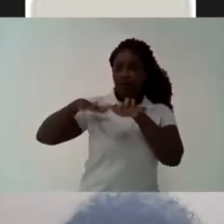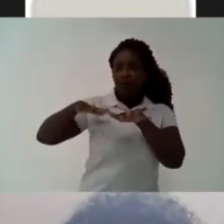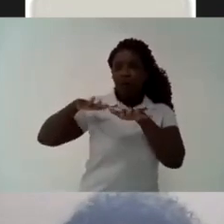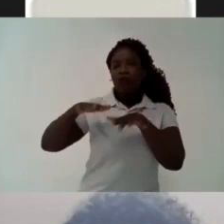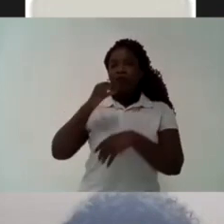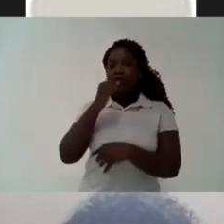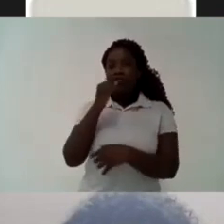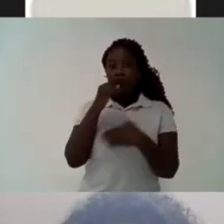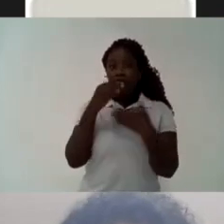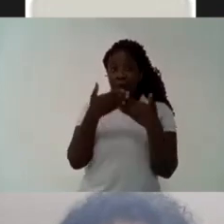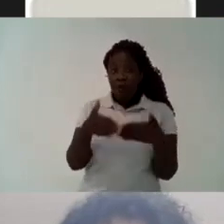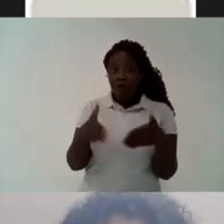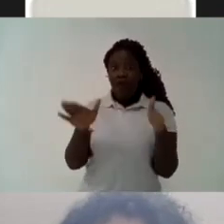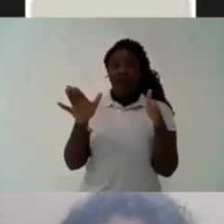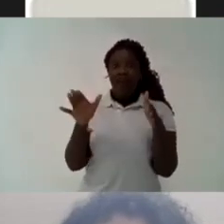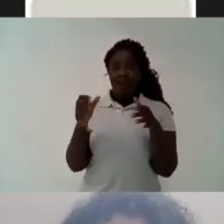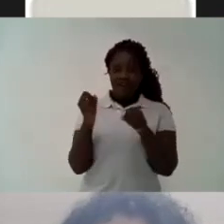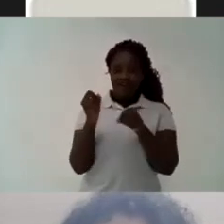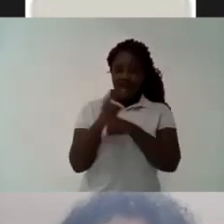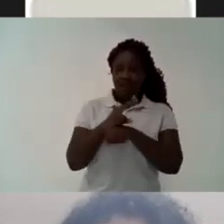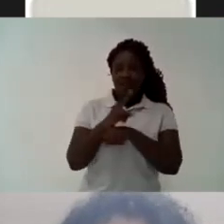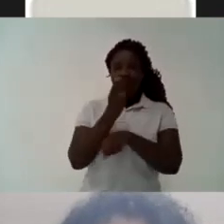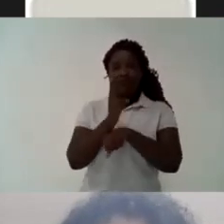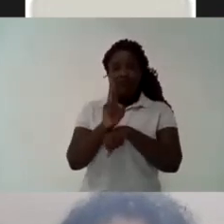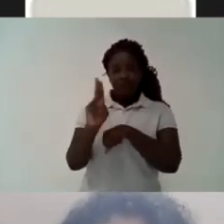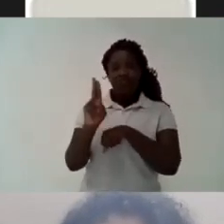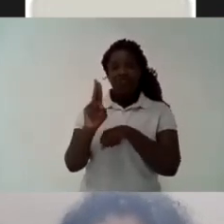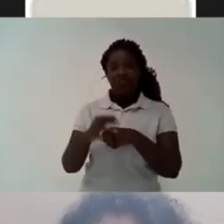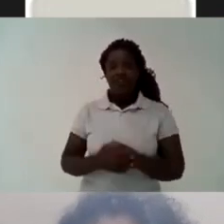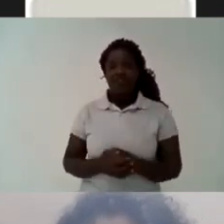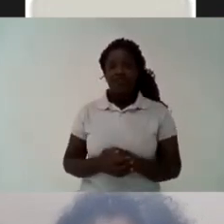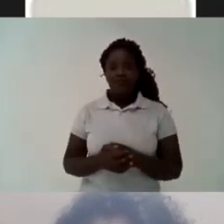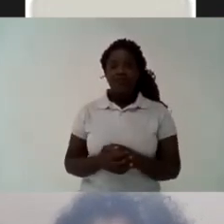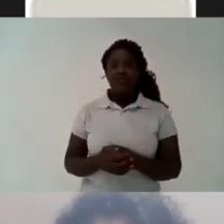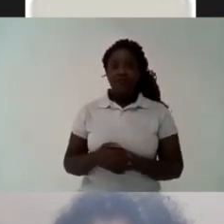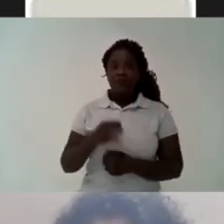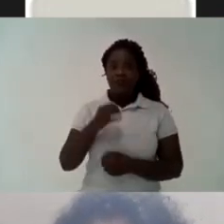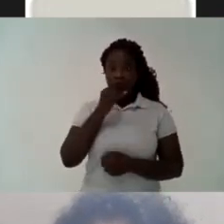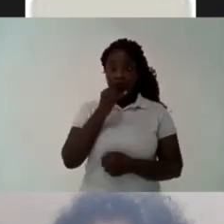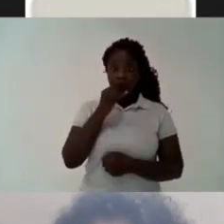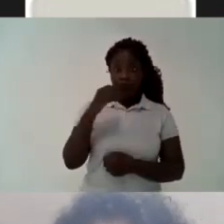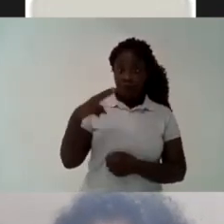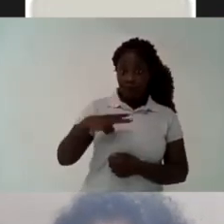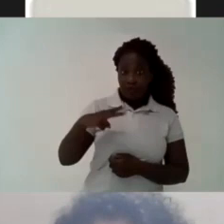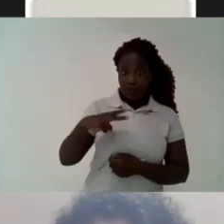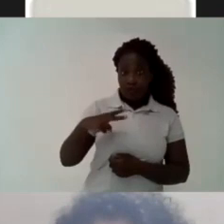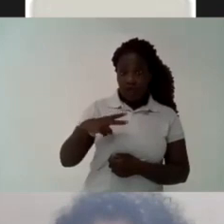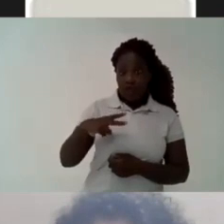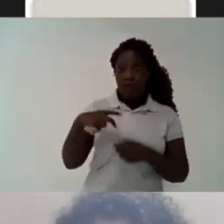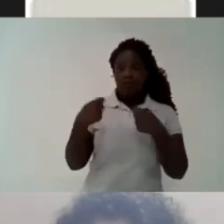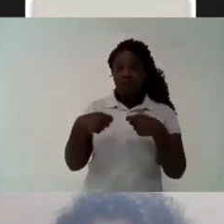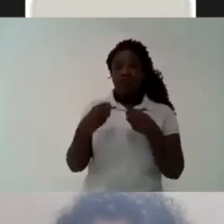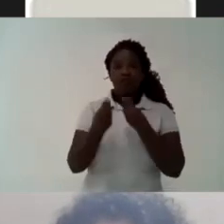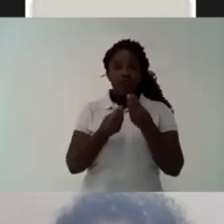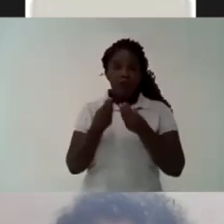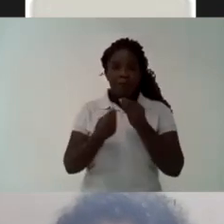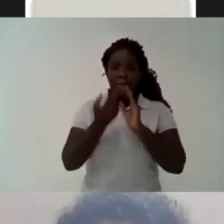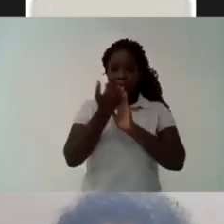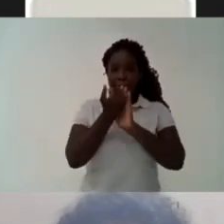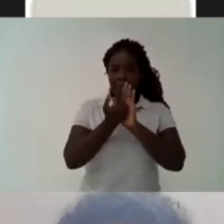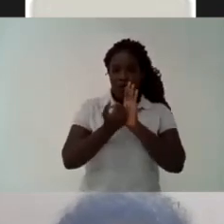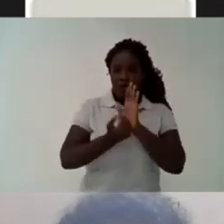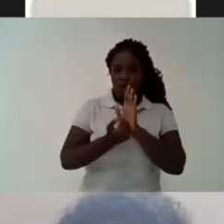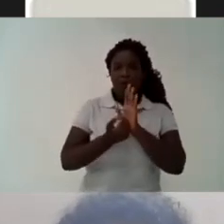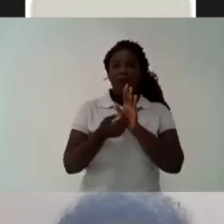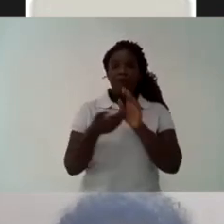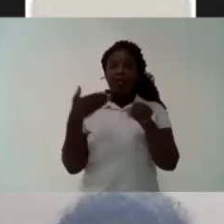Fights linked to the defense of Brazil The defense of our nation, our wealth